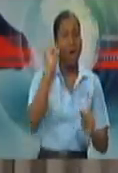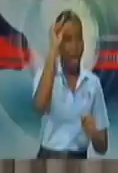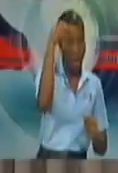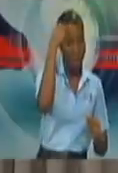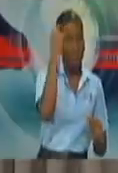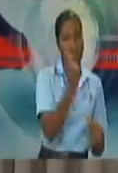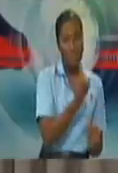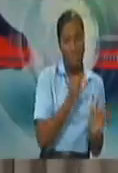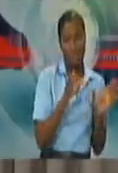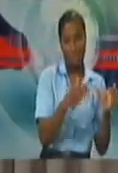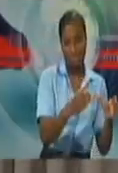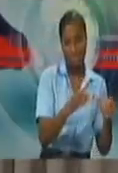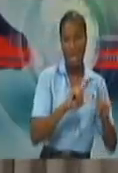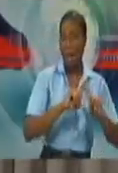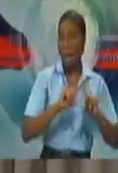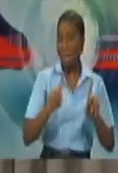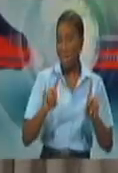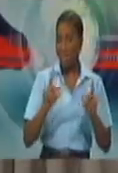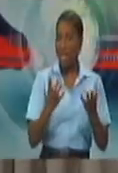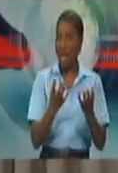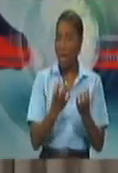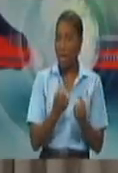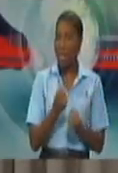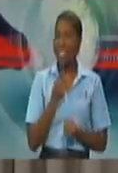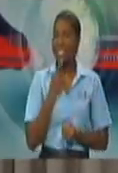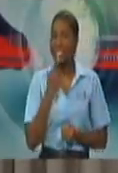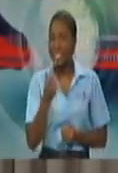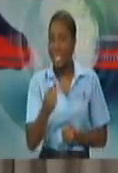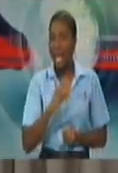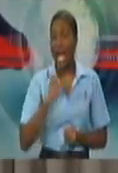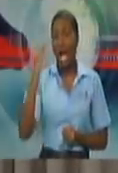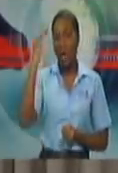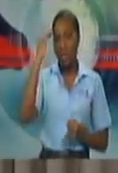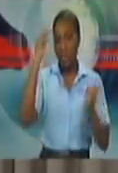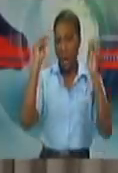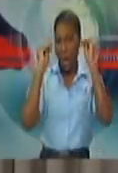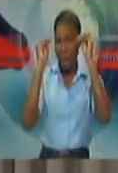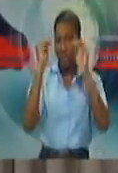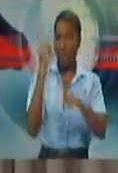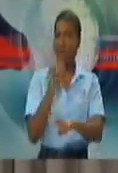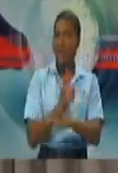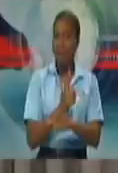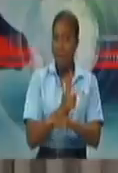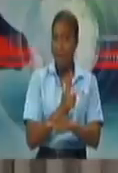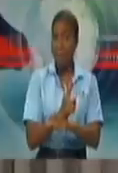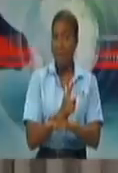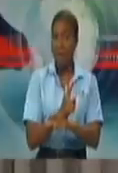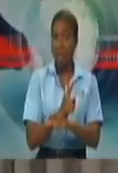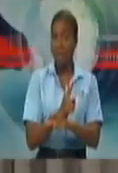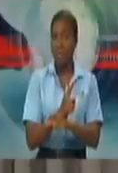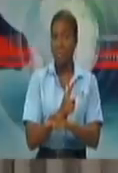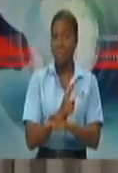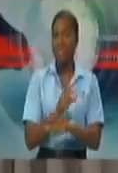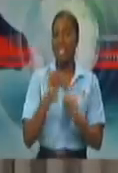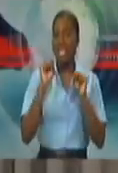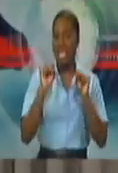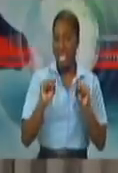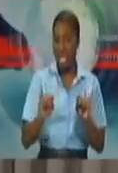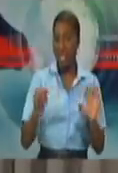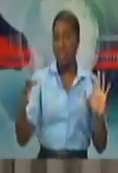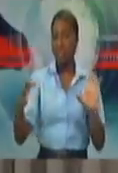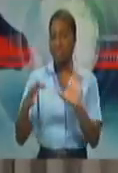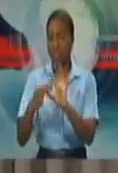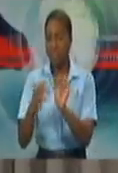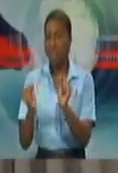But let me also say that I know that the Ministry of Labour has a direct connection with the ECA and I know that